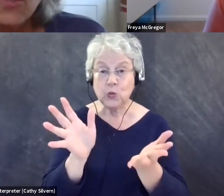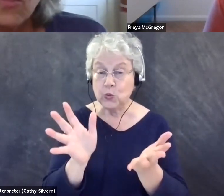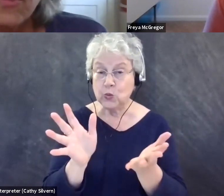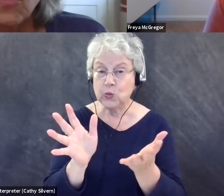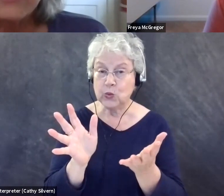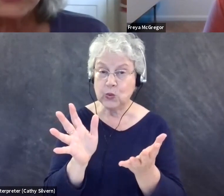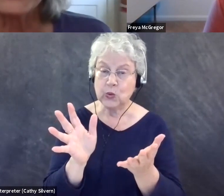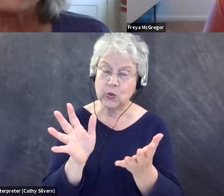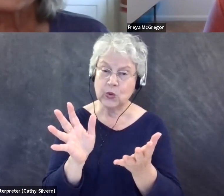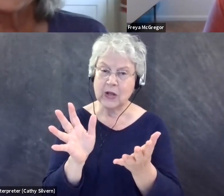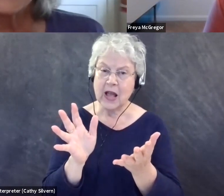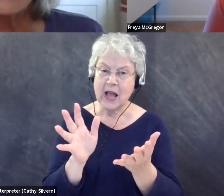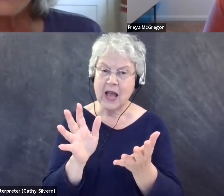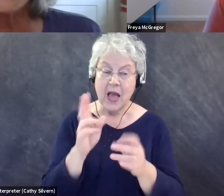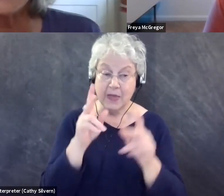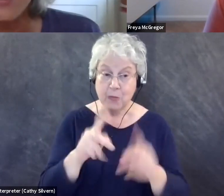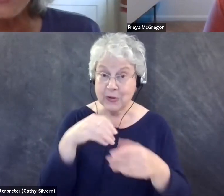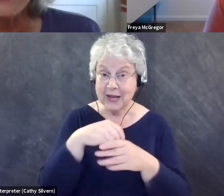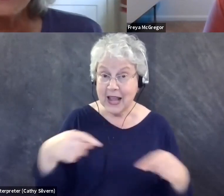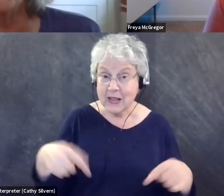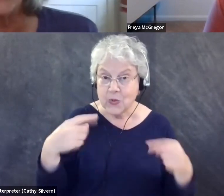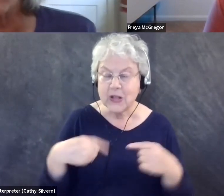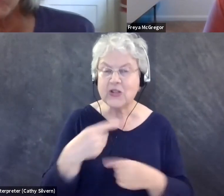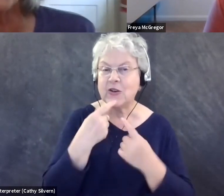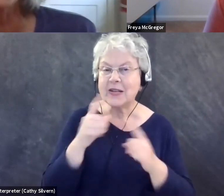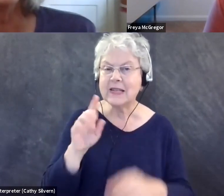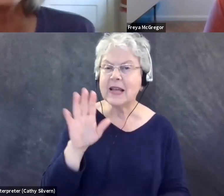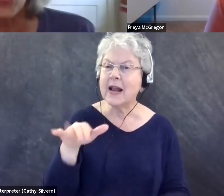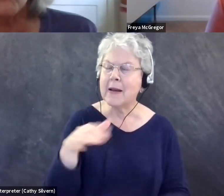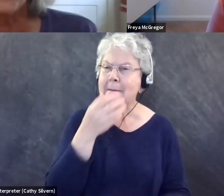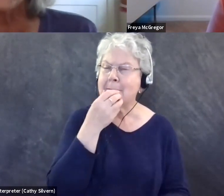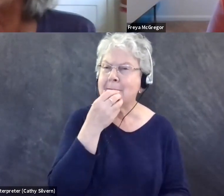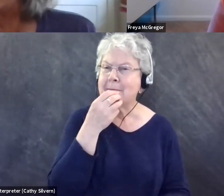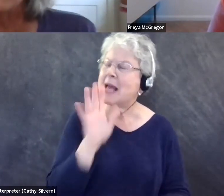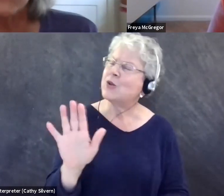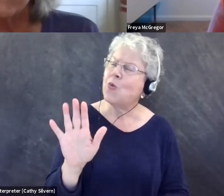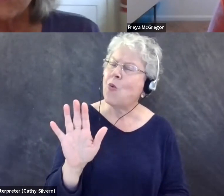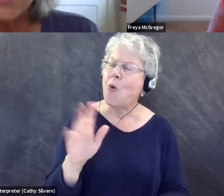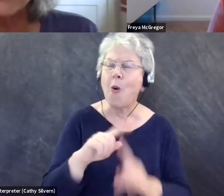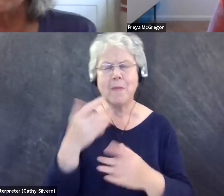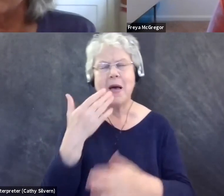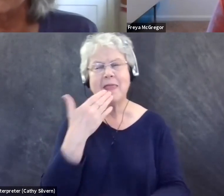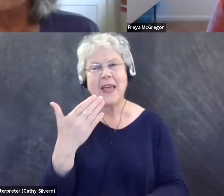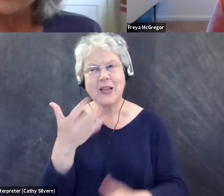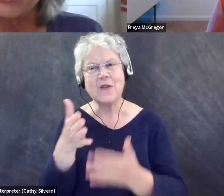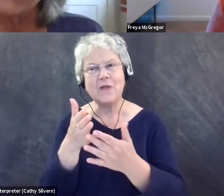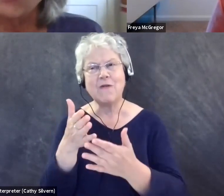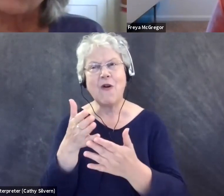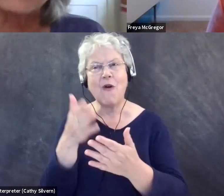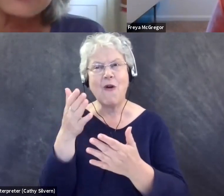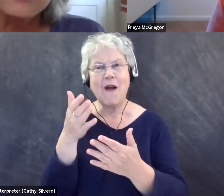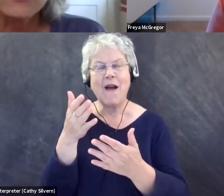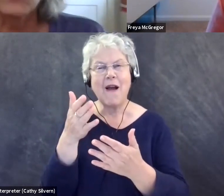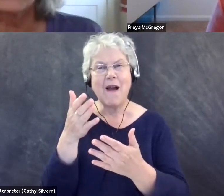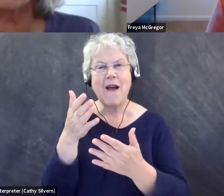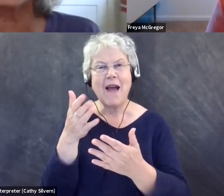the wheelchair user to say instead of being gruff. No, but thank you so very much. I really appreciate your